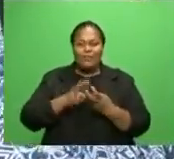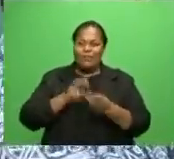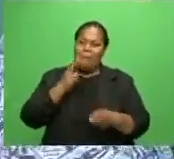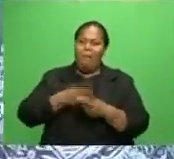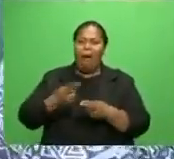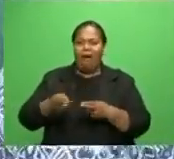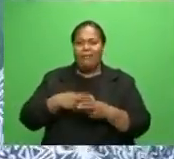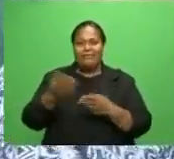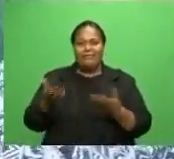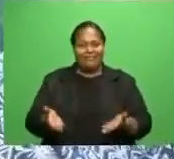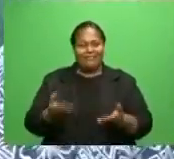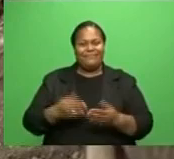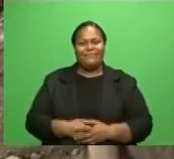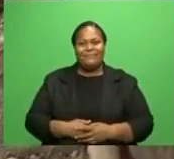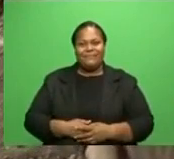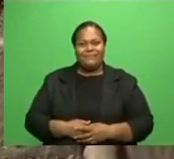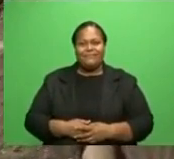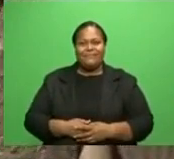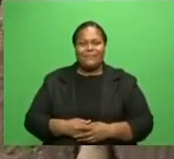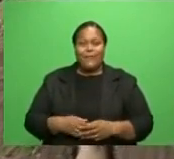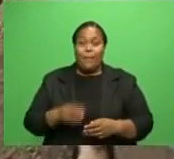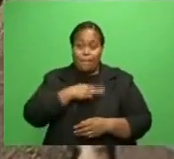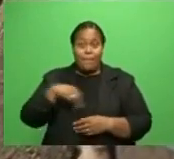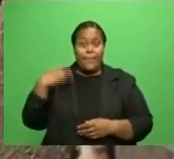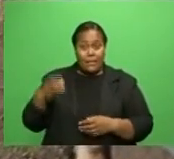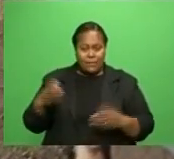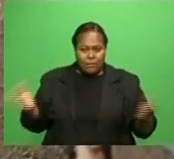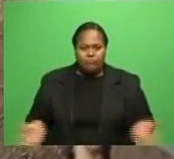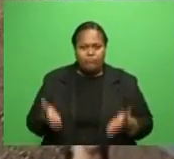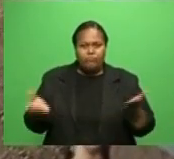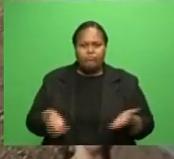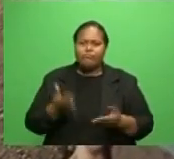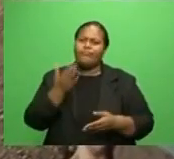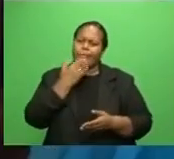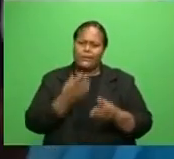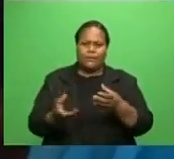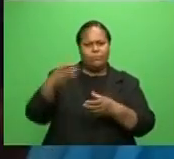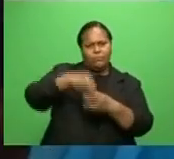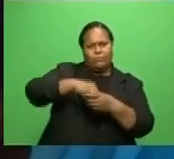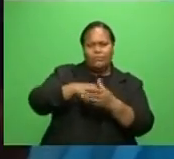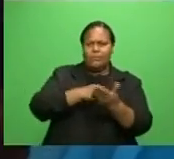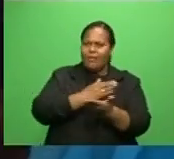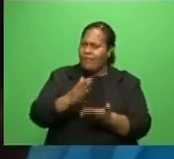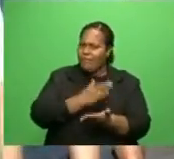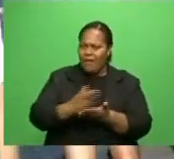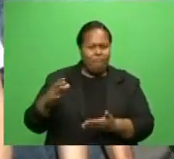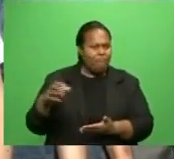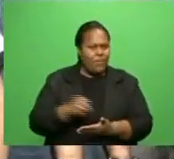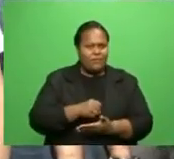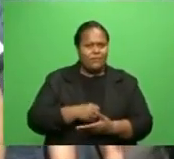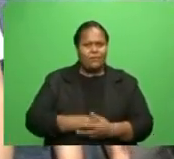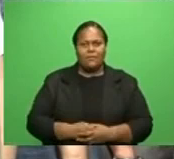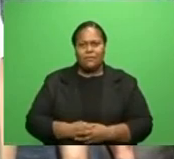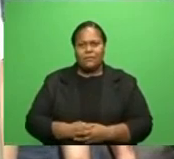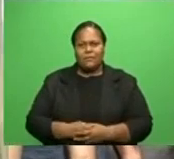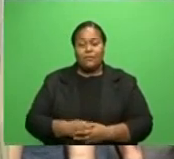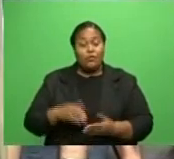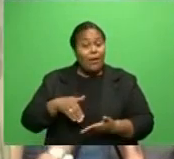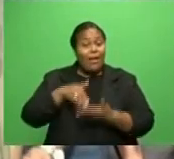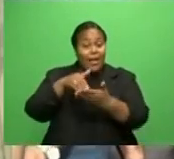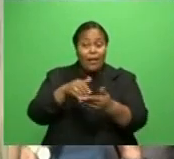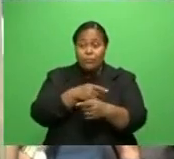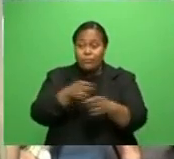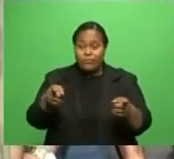urging farmers and suppliers to become members of the Fiji National Provident Fund. He stressed this will help secure their